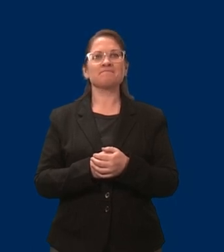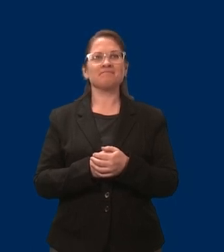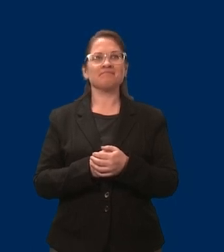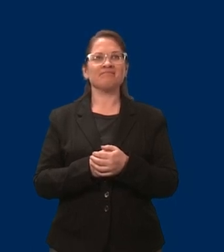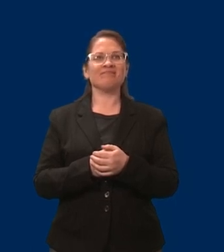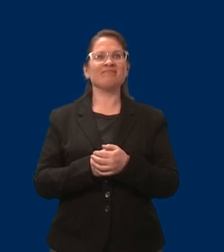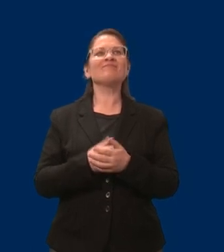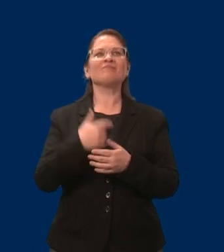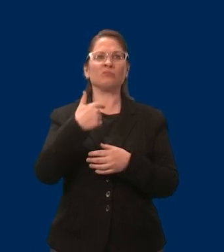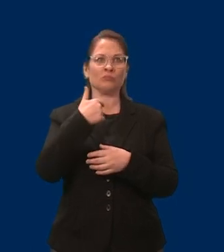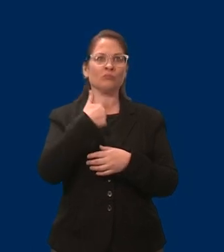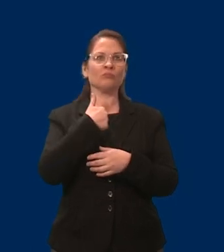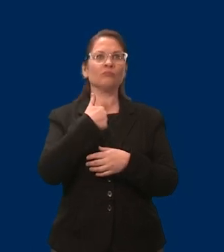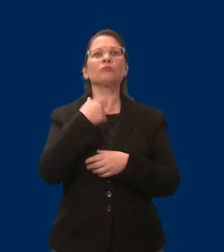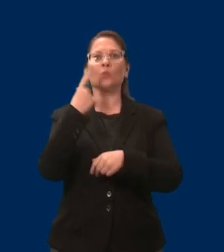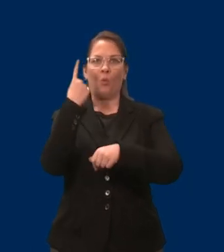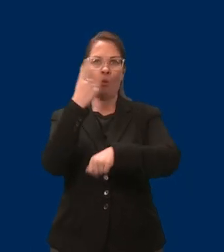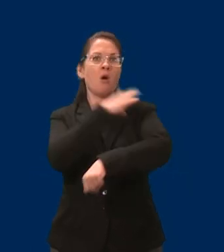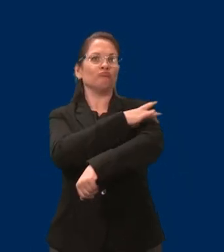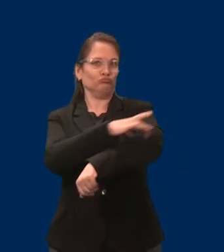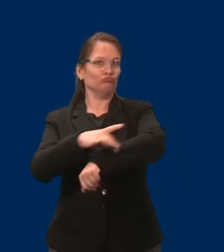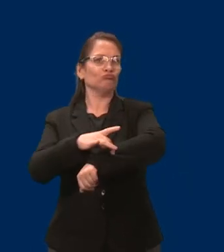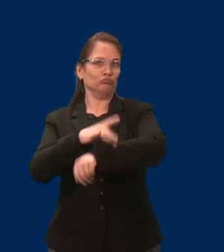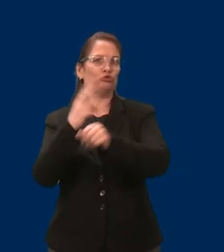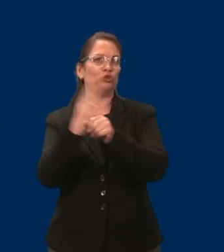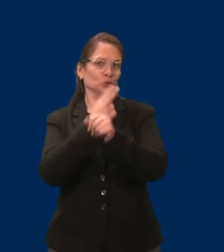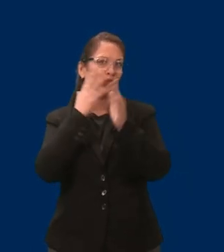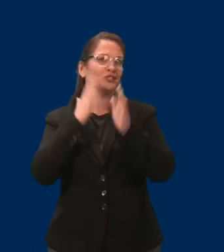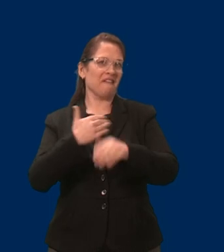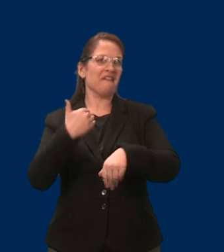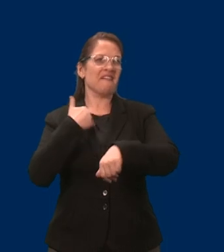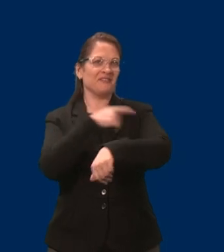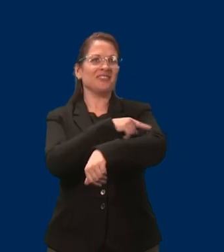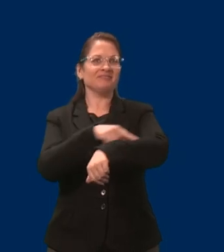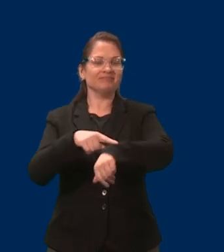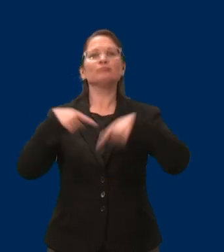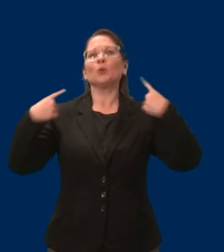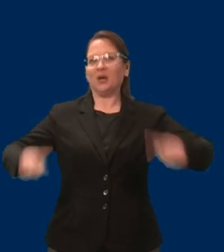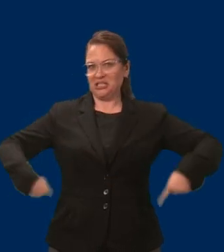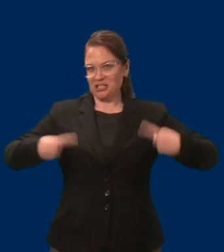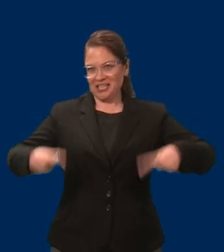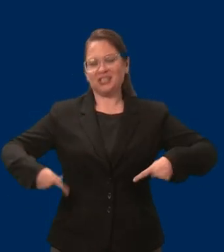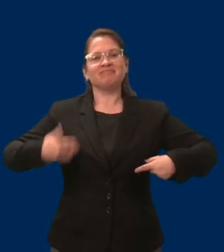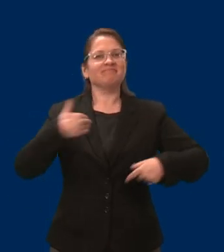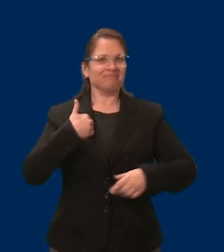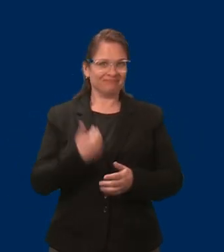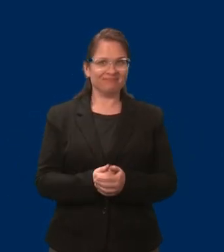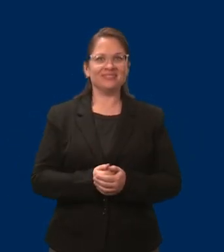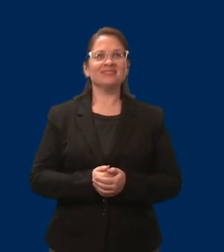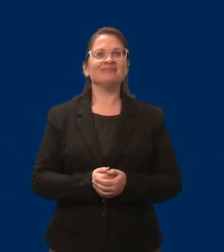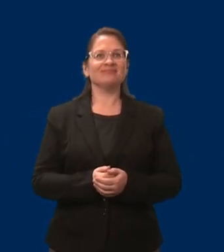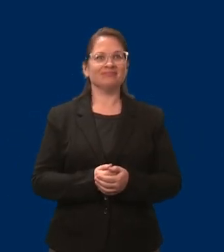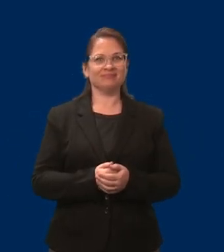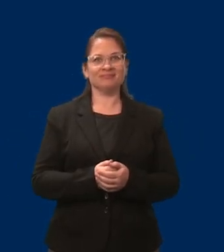arm and hand to operate my power wheelchair as an outcome of a spinal cord injury 27